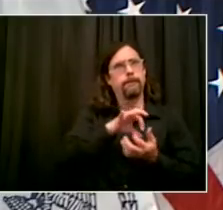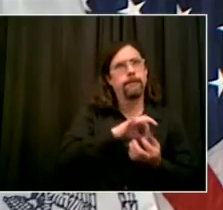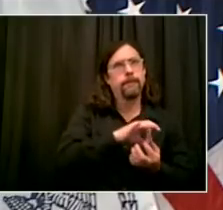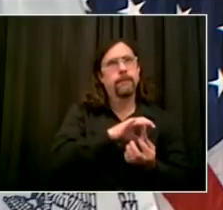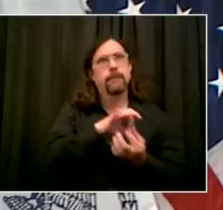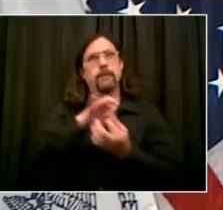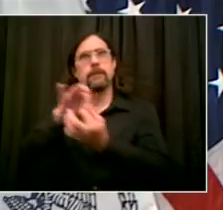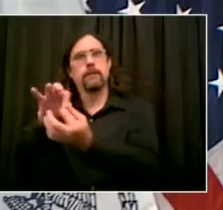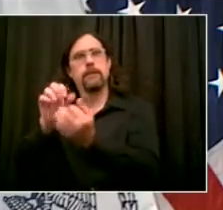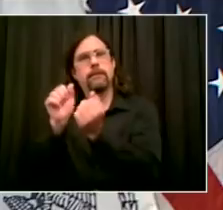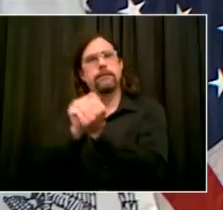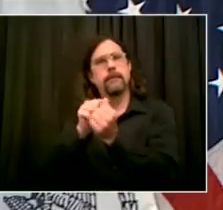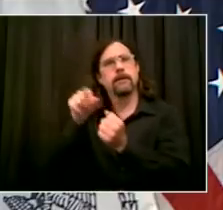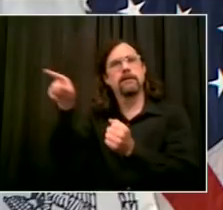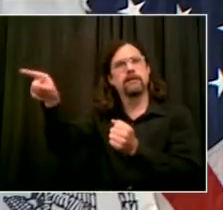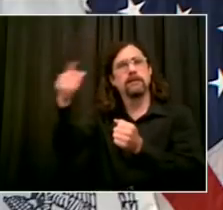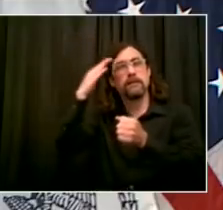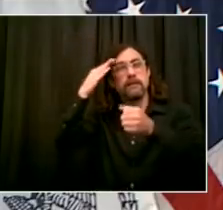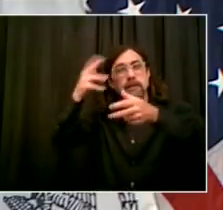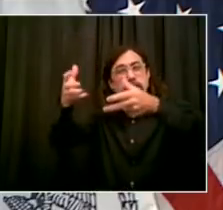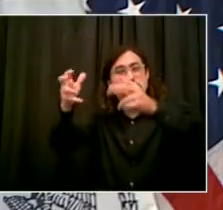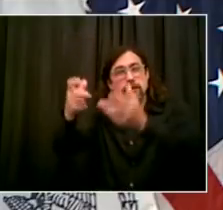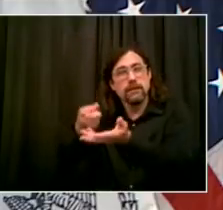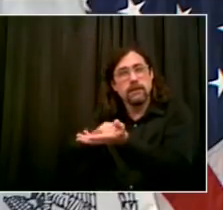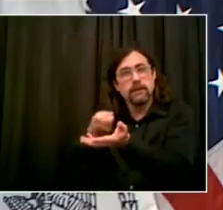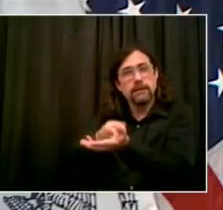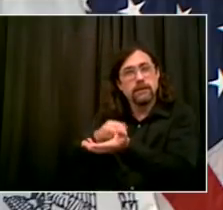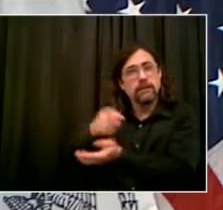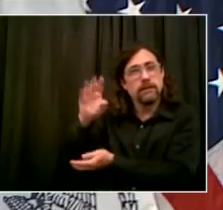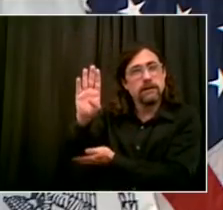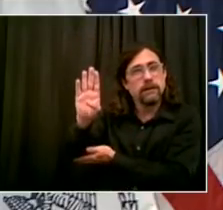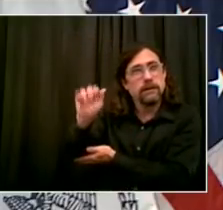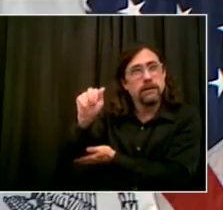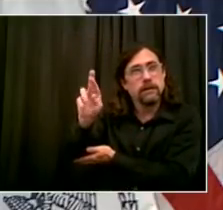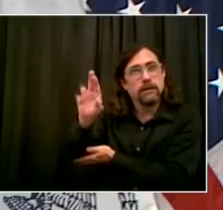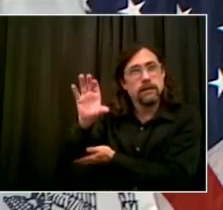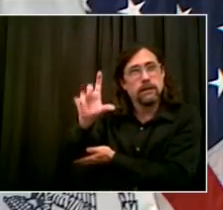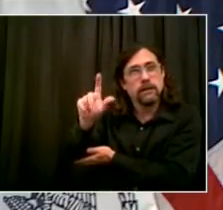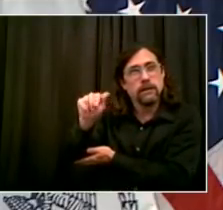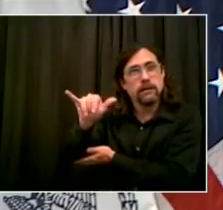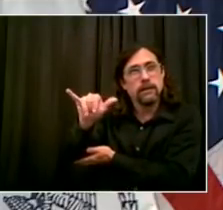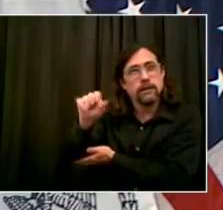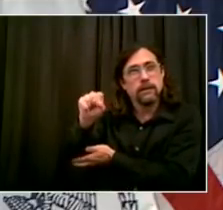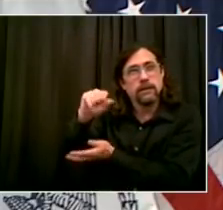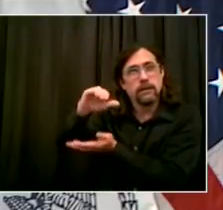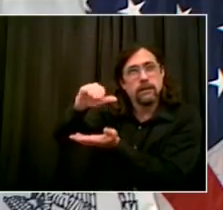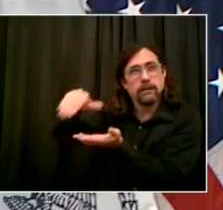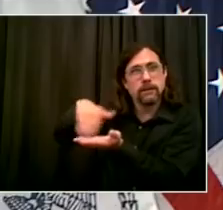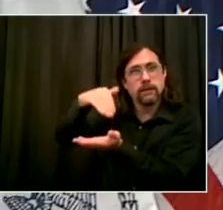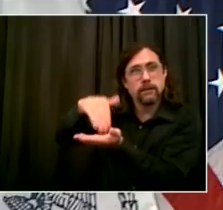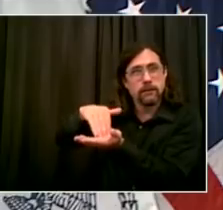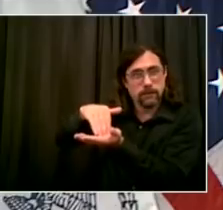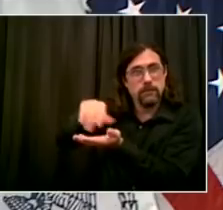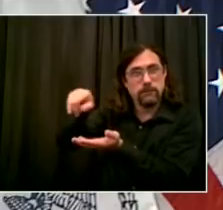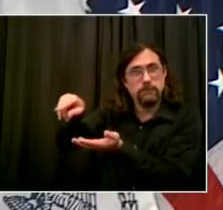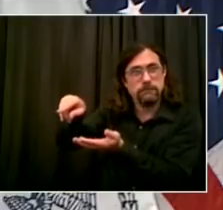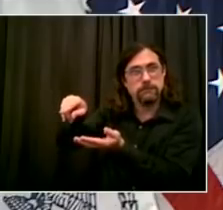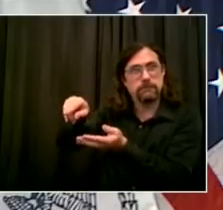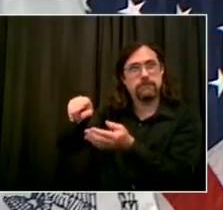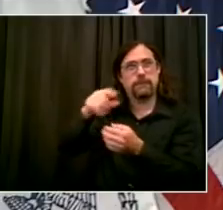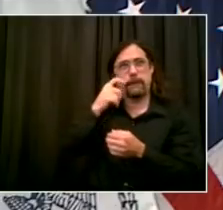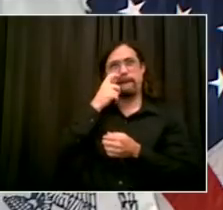all which received funding through pilots, tax-exempt bonds from the IDA, their payments to the city should be, quote,